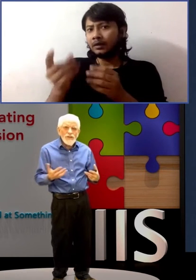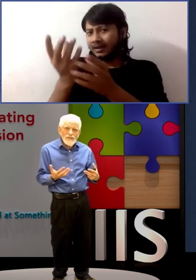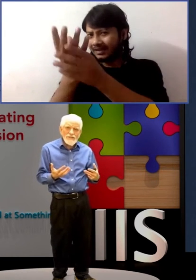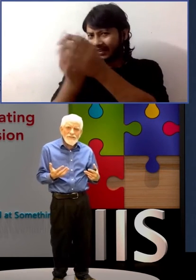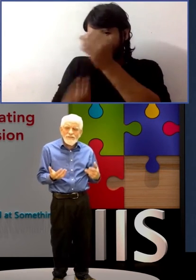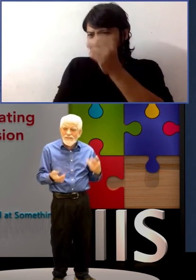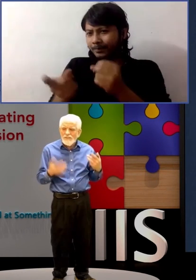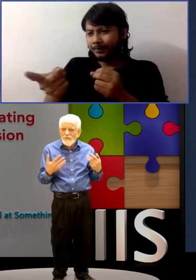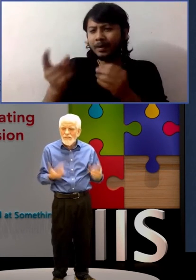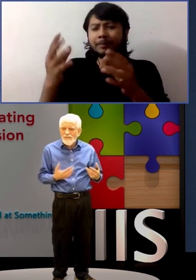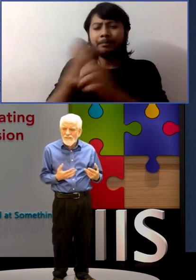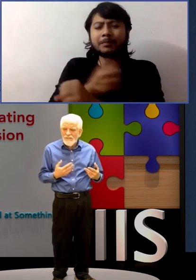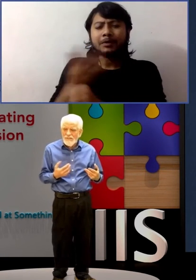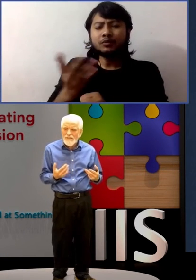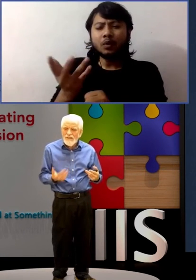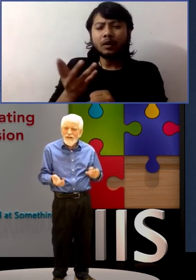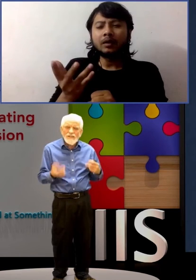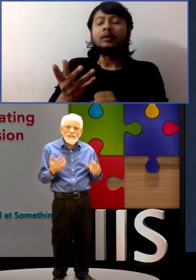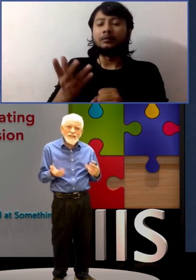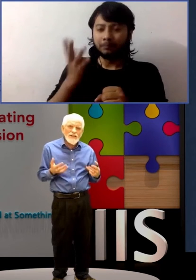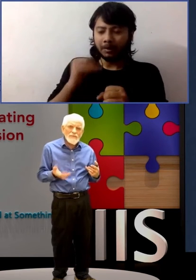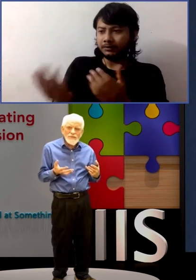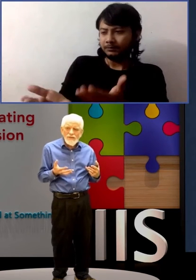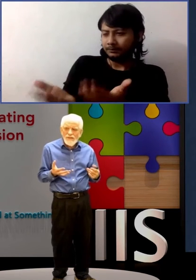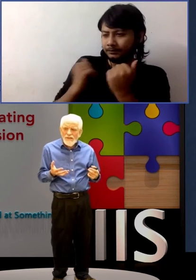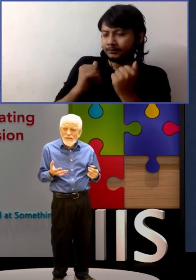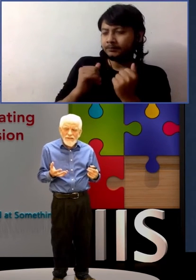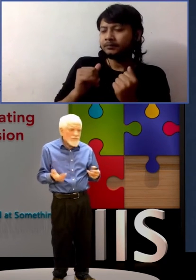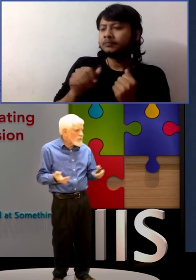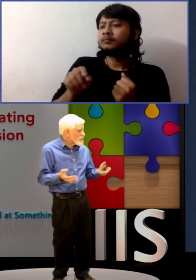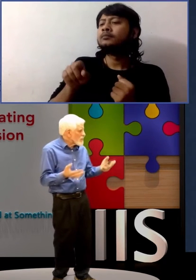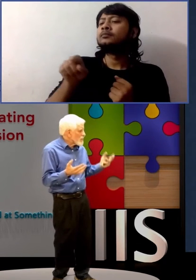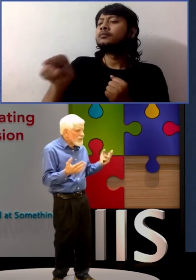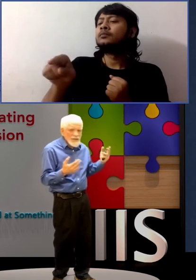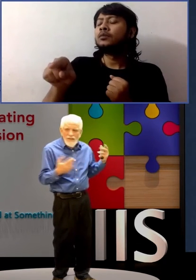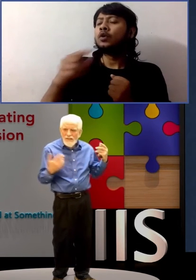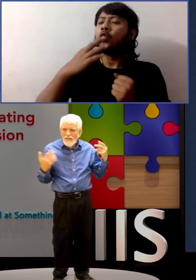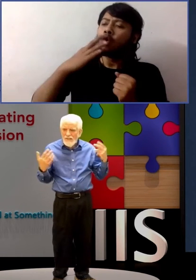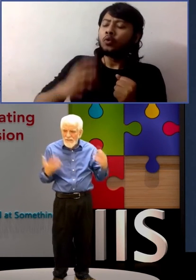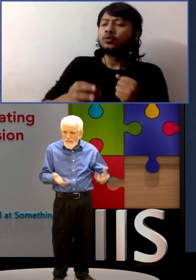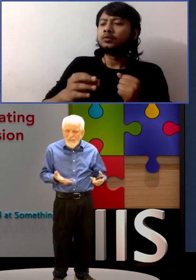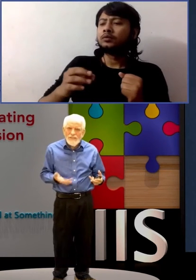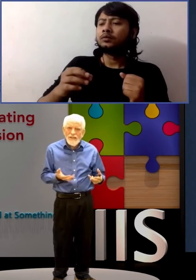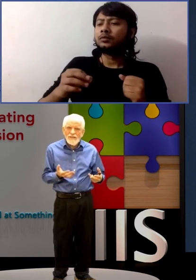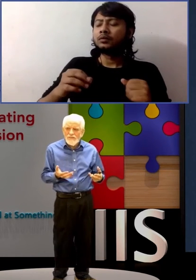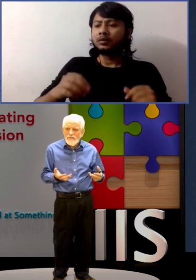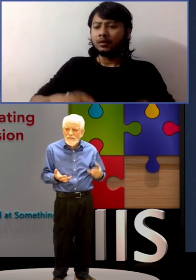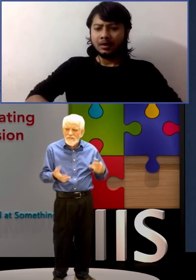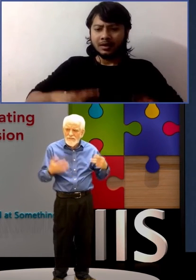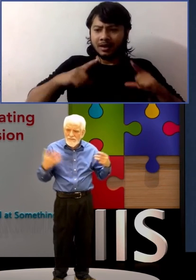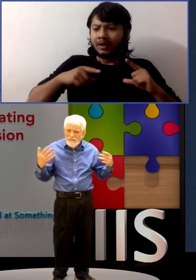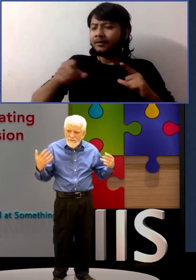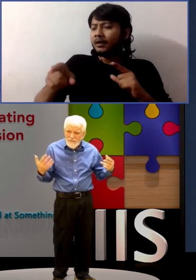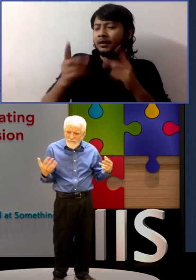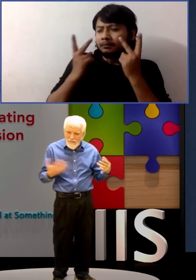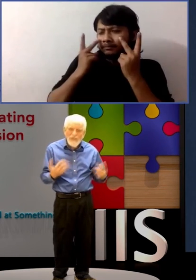real situations are set up which will elicit language,